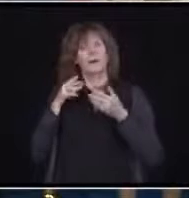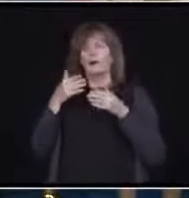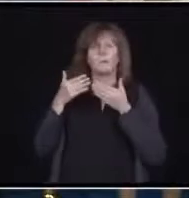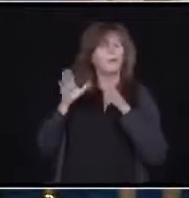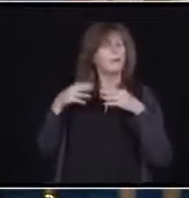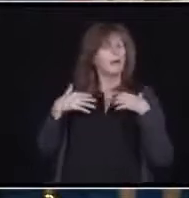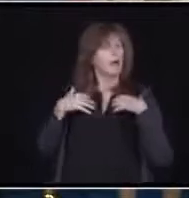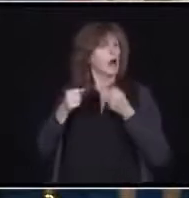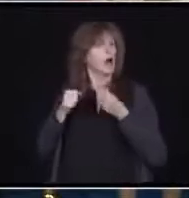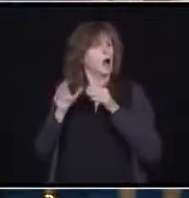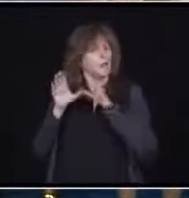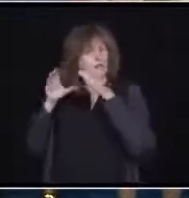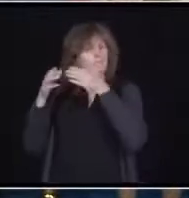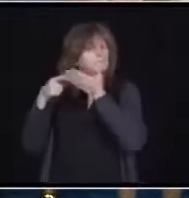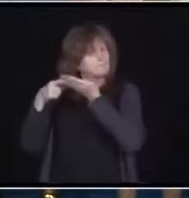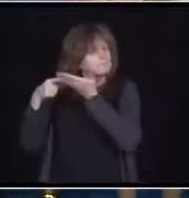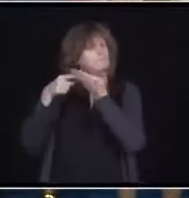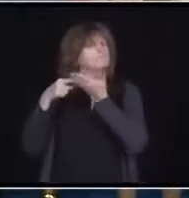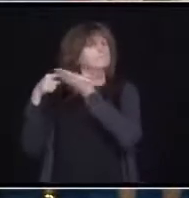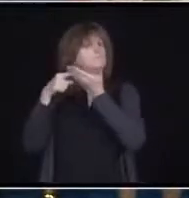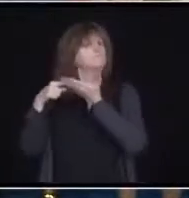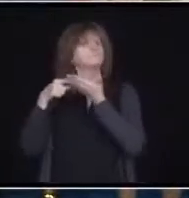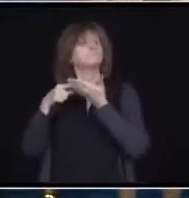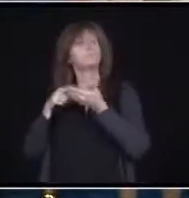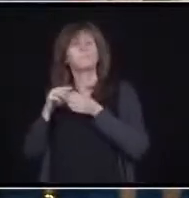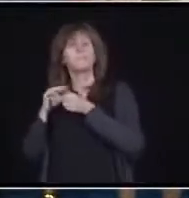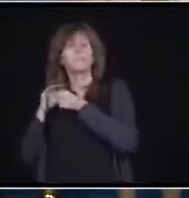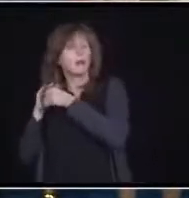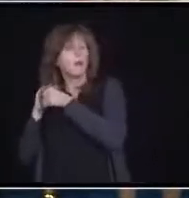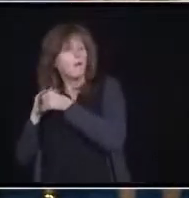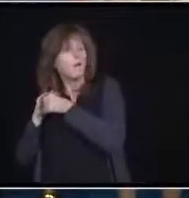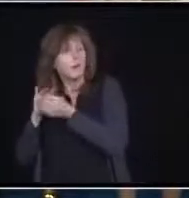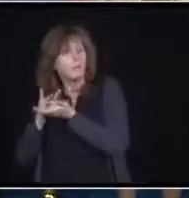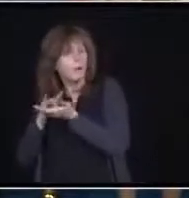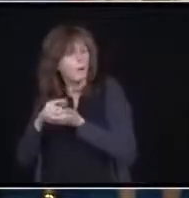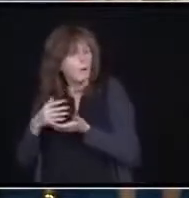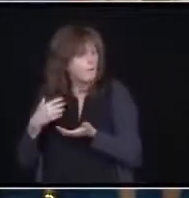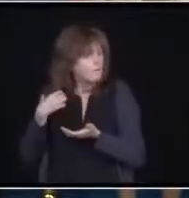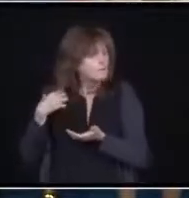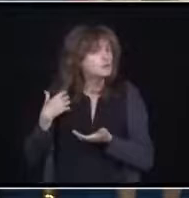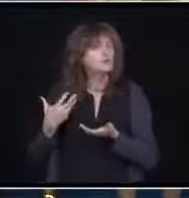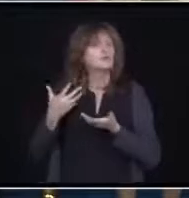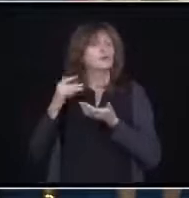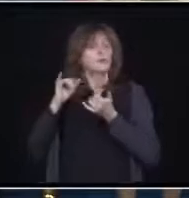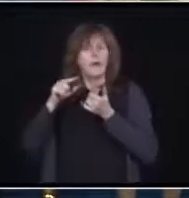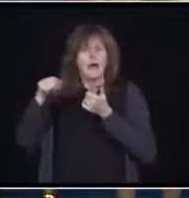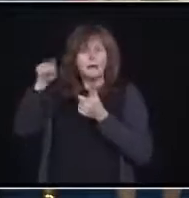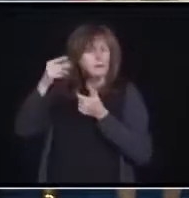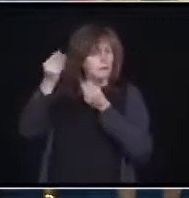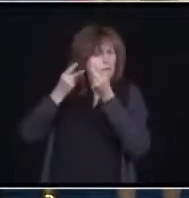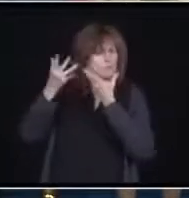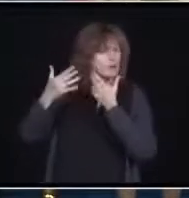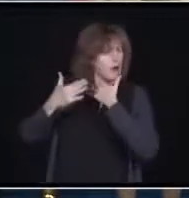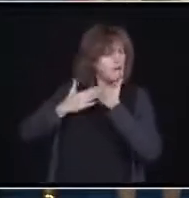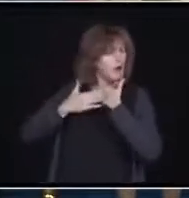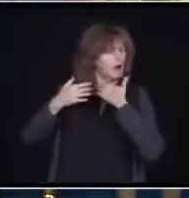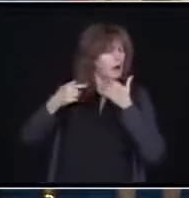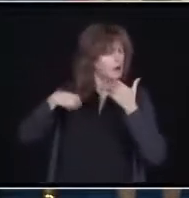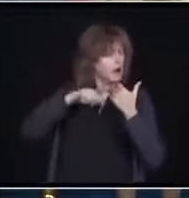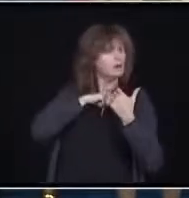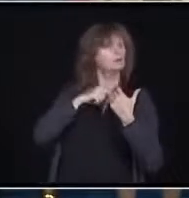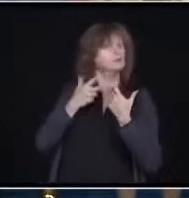from our local medical officers of health and at our public health measures table. The other difference between now and opening up with the stages